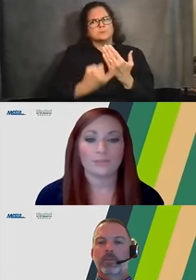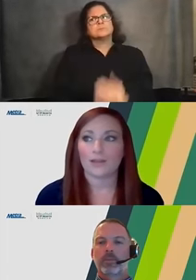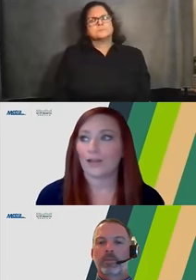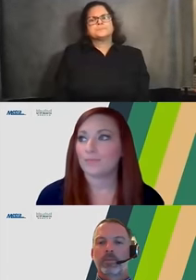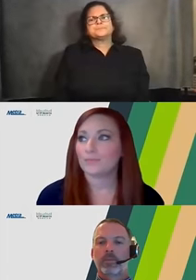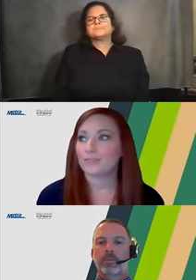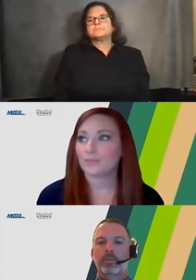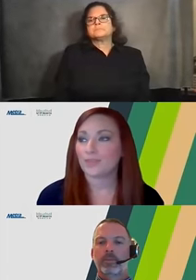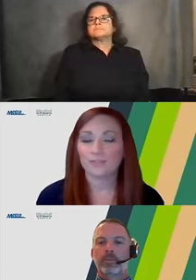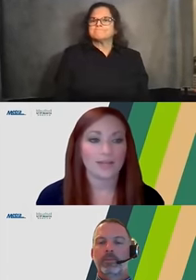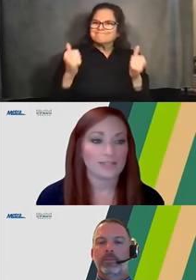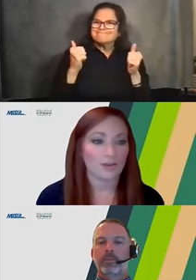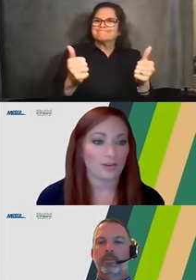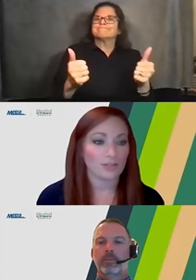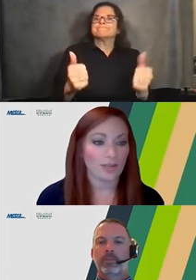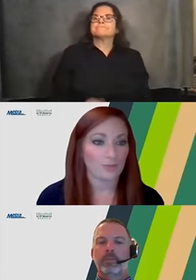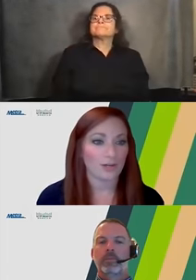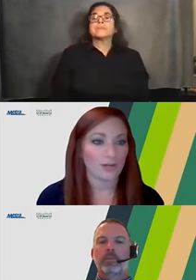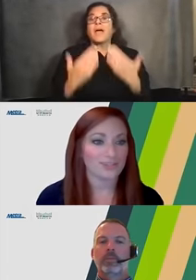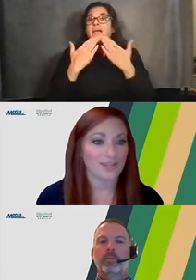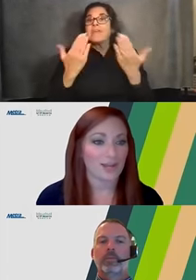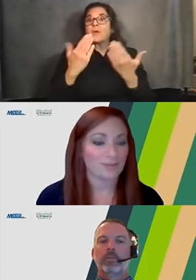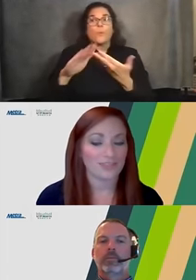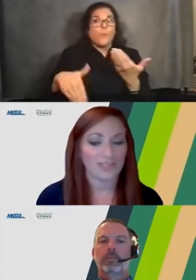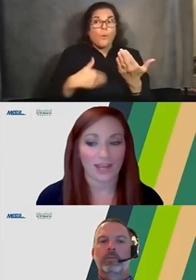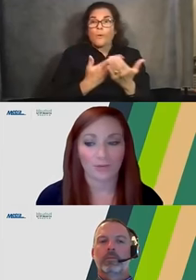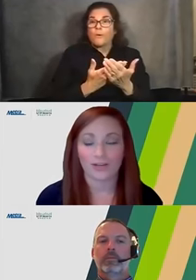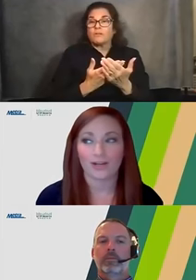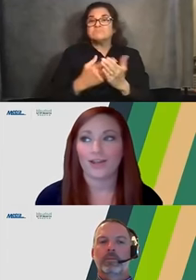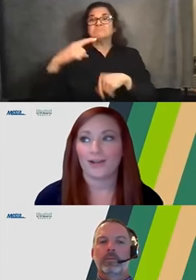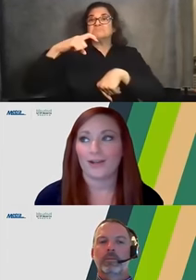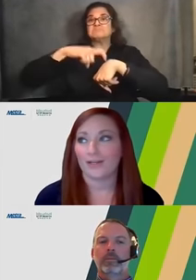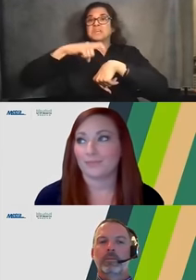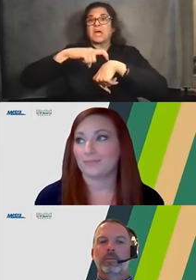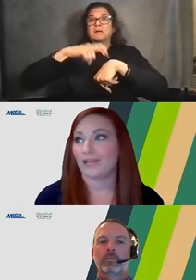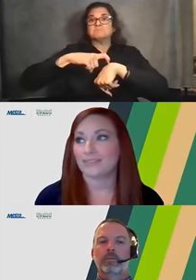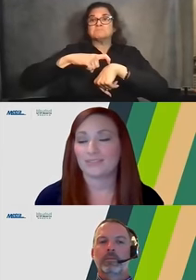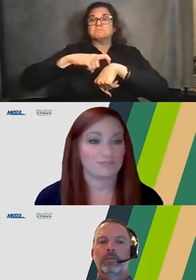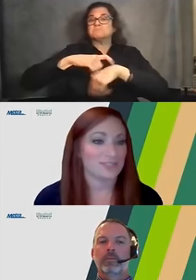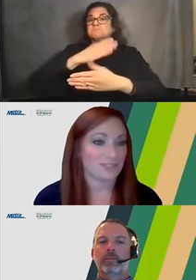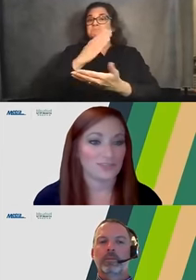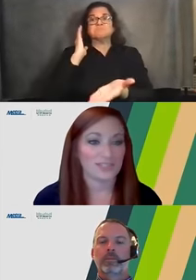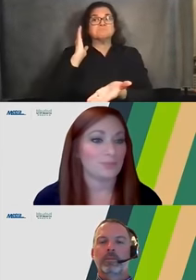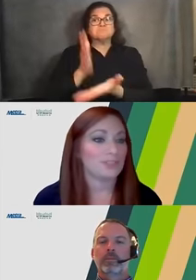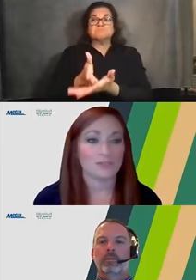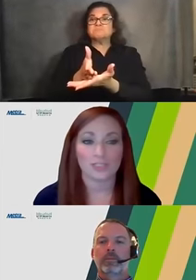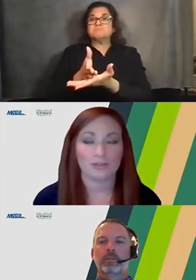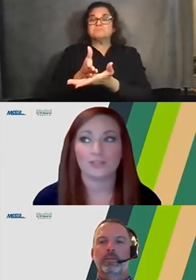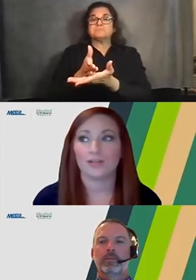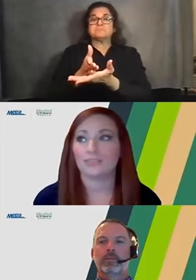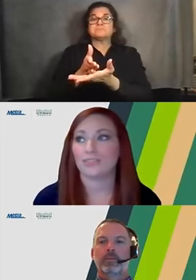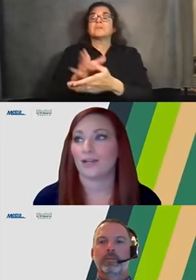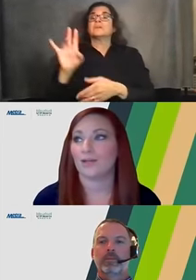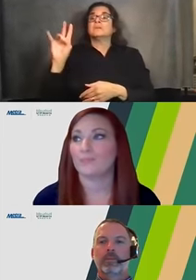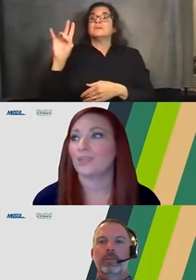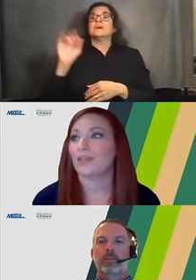Awesome. Um, so thank you guys all. Um, we are at the top of the hour. Um, as Steve just said, please reach